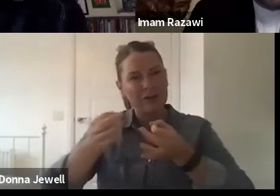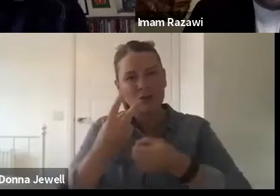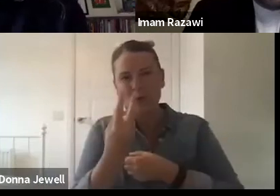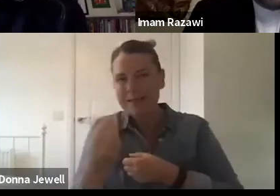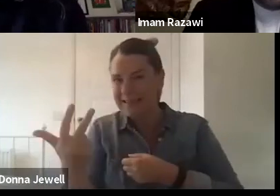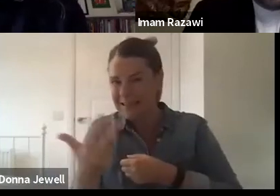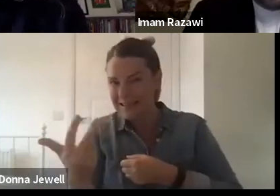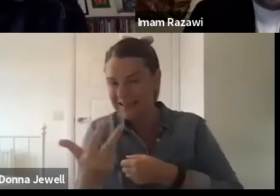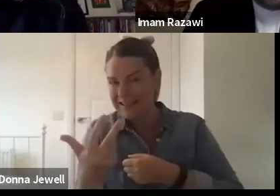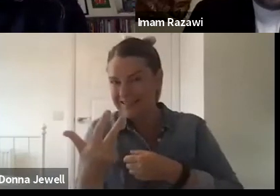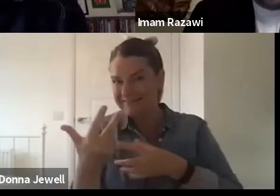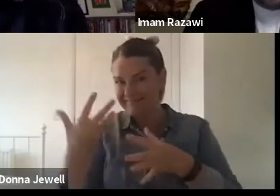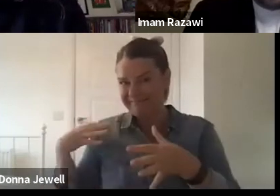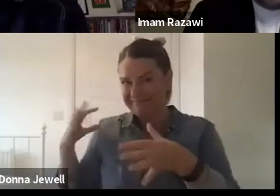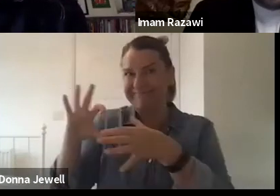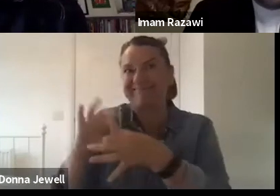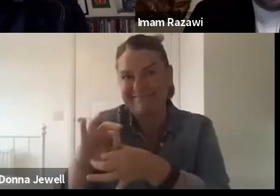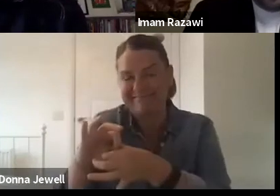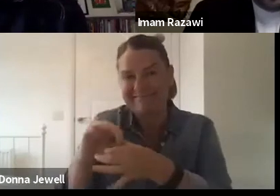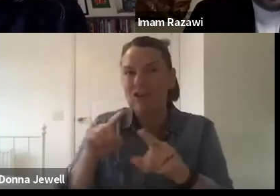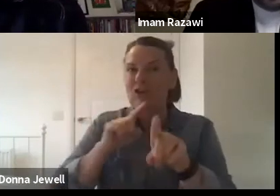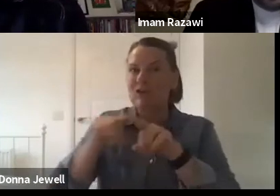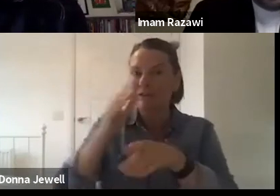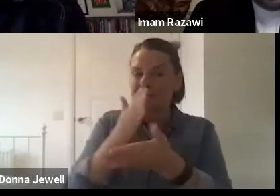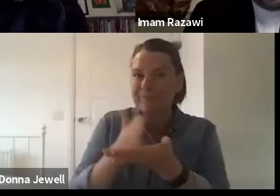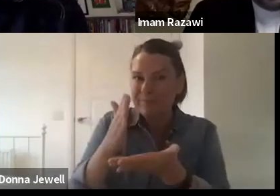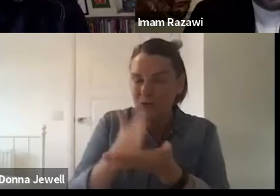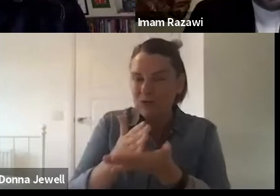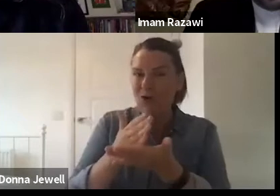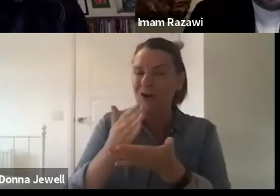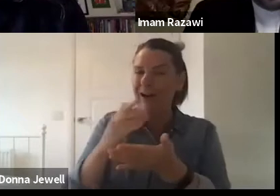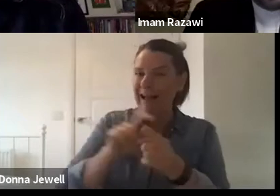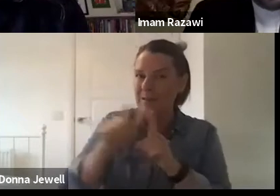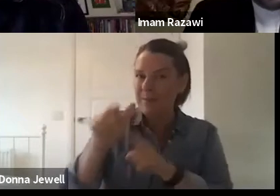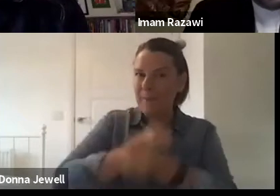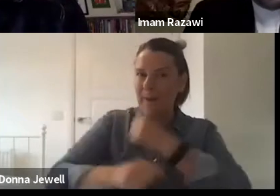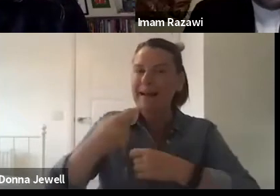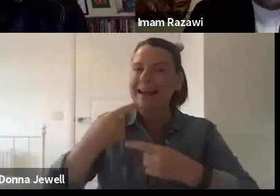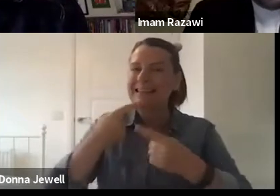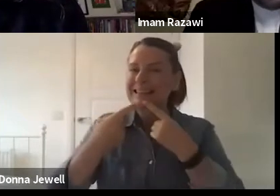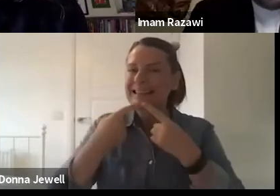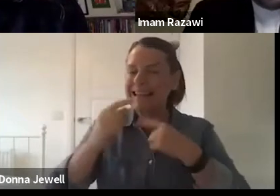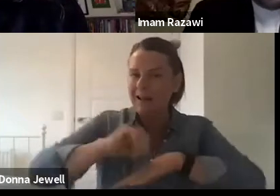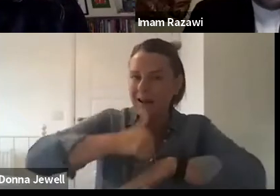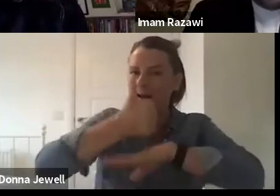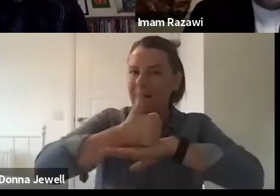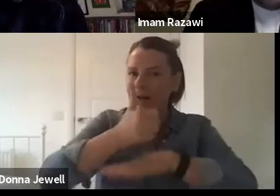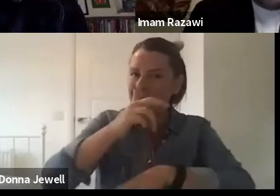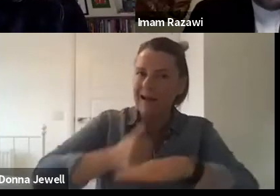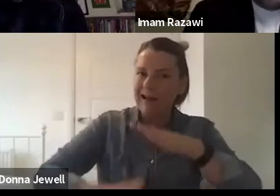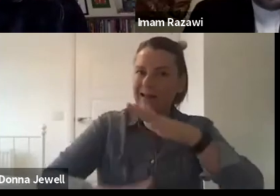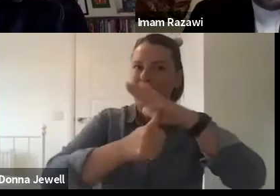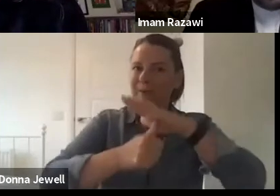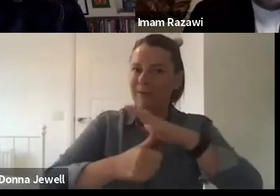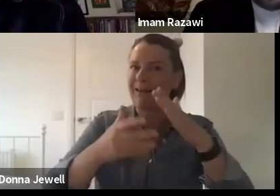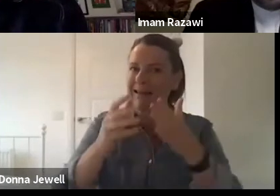establishing Edinburgh as the data capital of Europe, and Yama will come on to that in a moment, and building on the success of